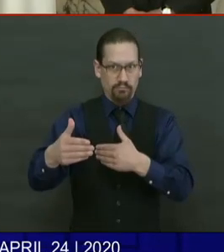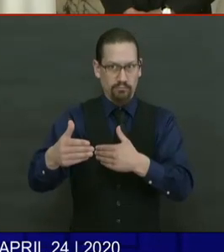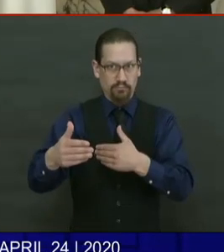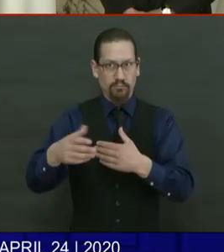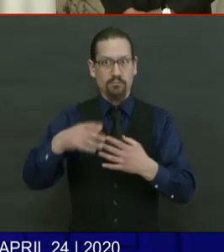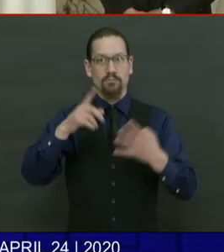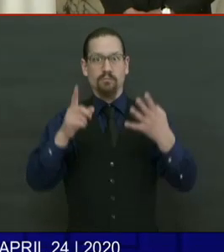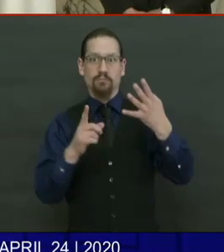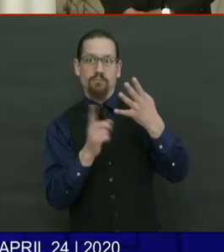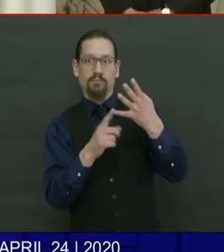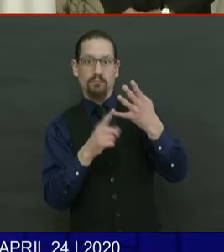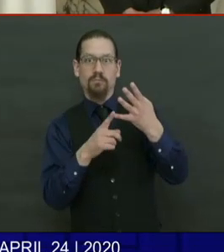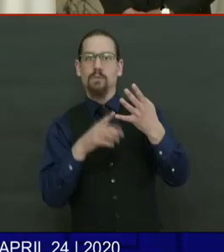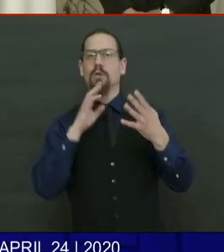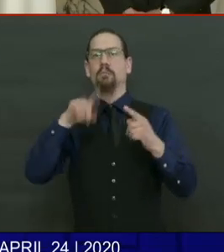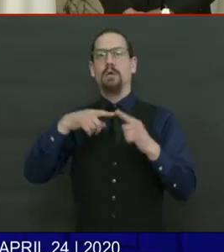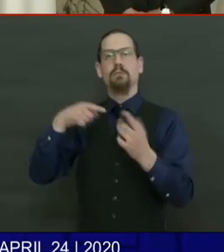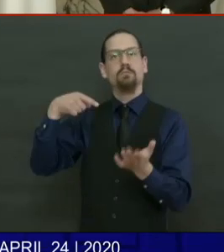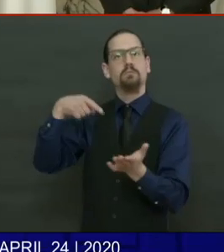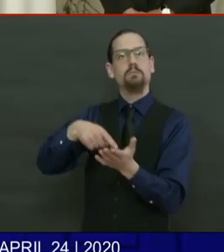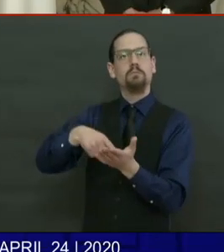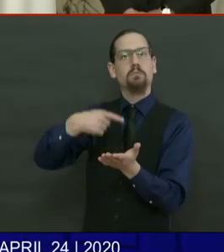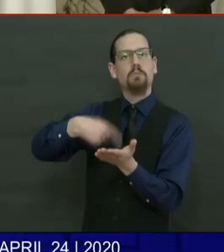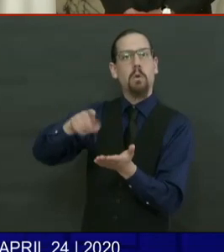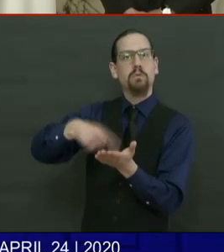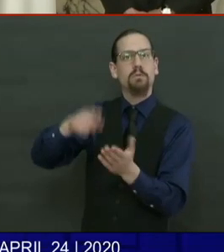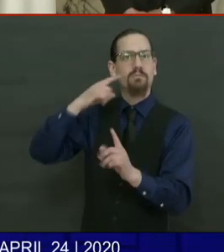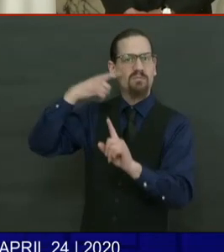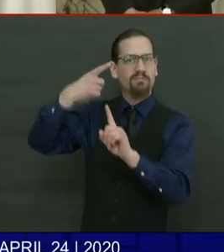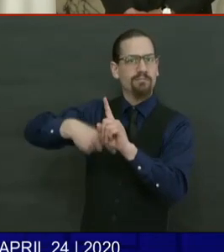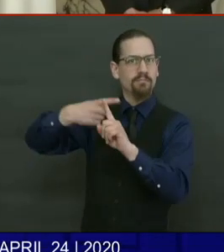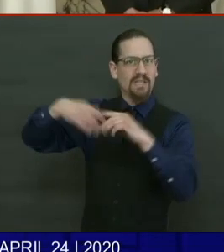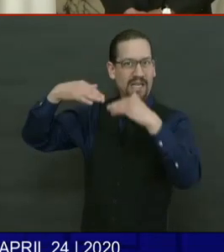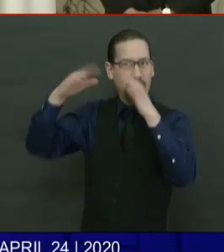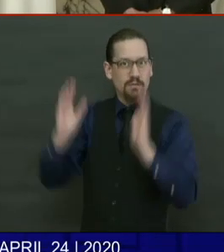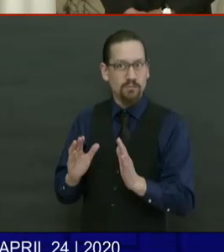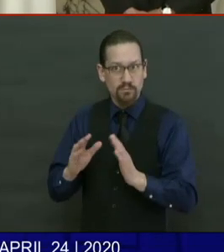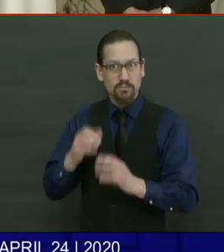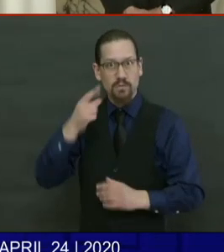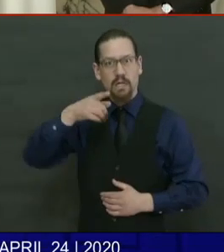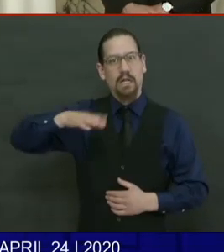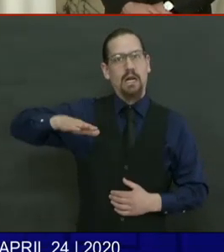fees. The last thing you should have to deal with right now is a late fee.